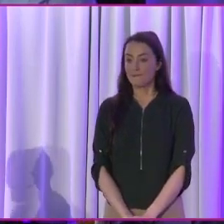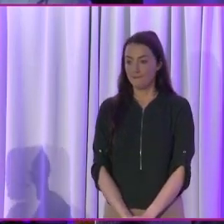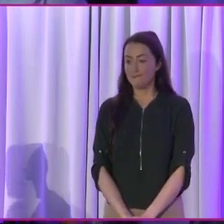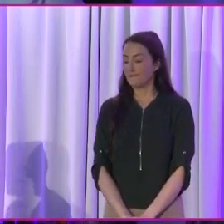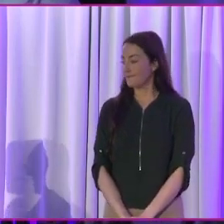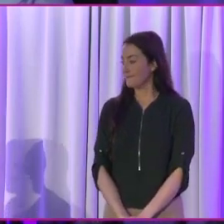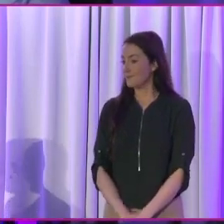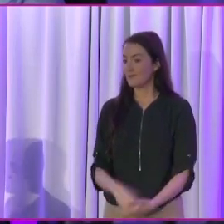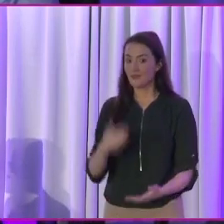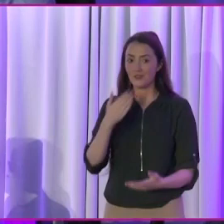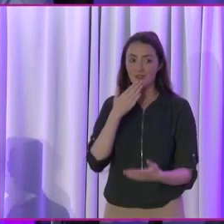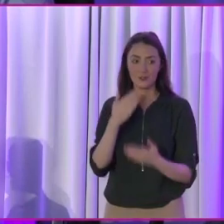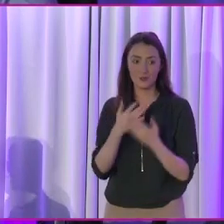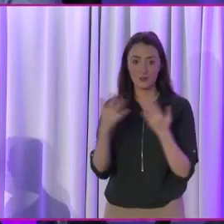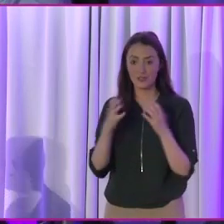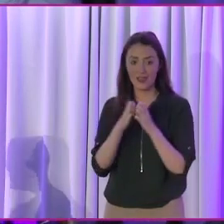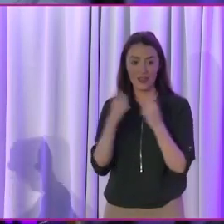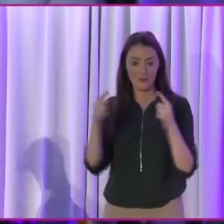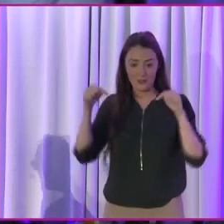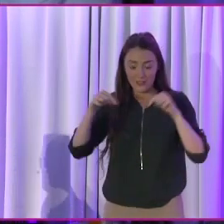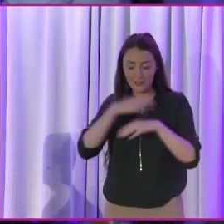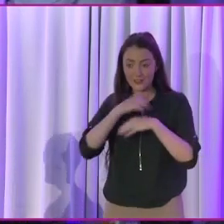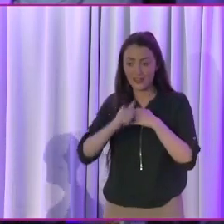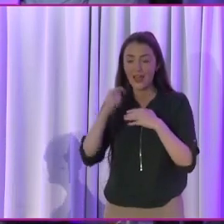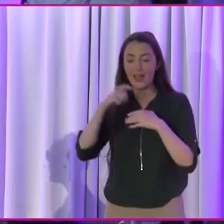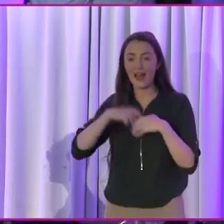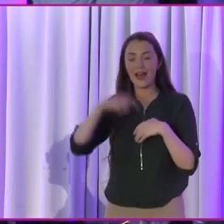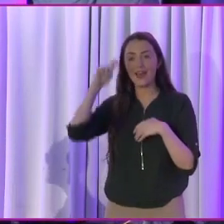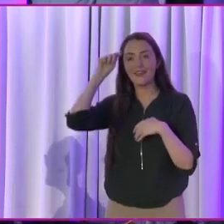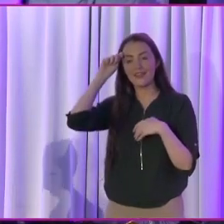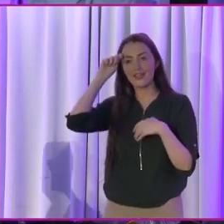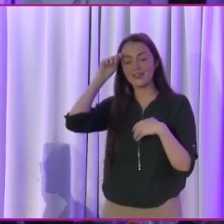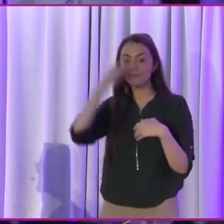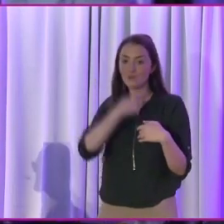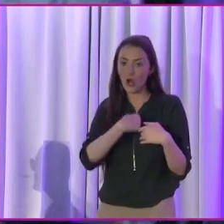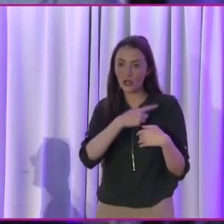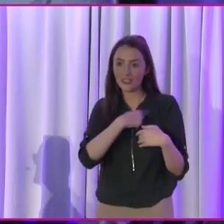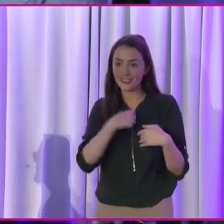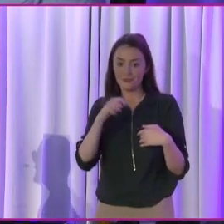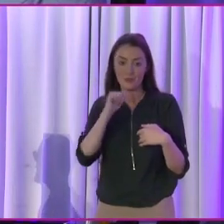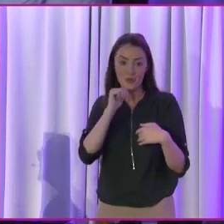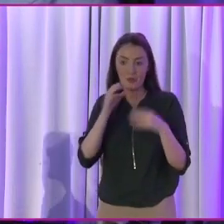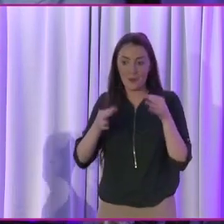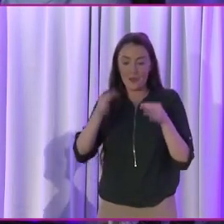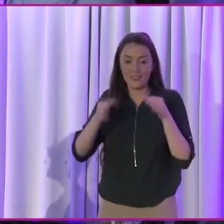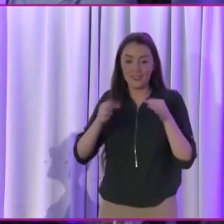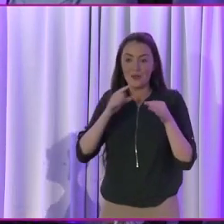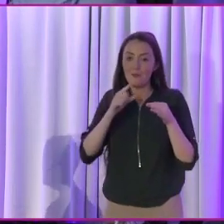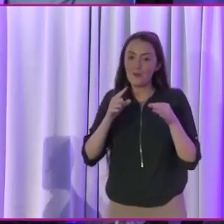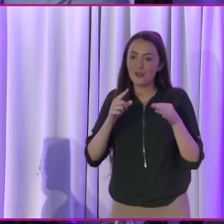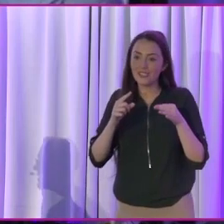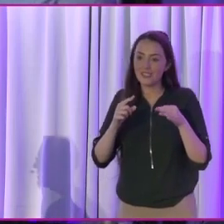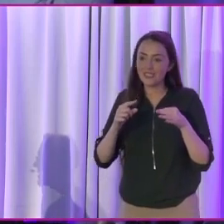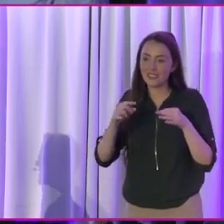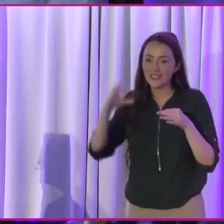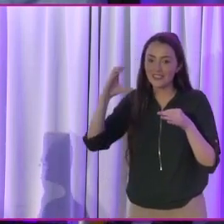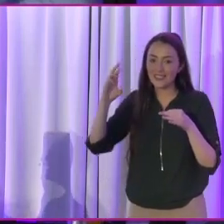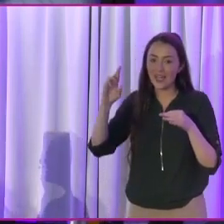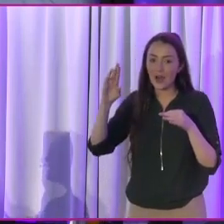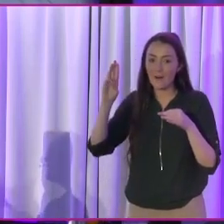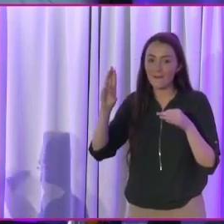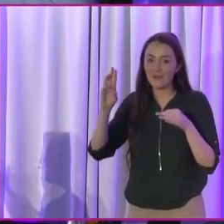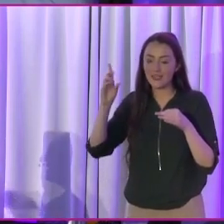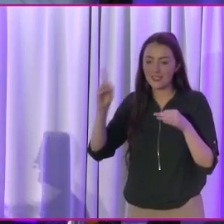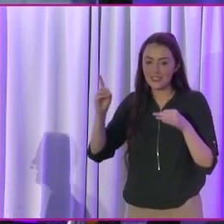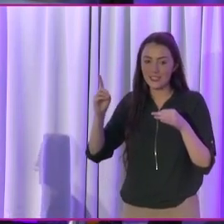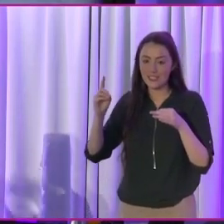And thanks very much to everybody here. I think, I think though, I think I'm going to be honest, and I'm not a politician, we're still not getting the spirit of the CRPD, the Convention on Rights